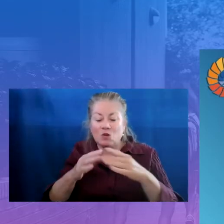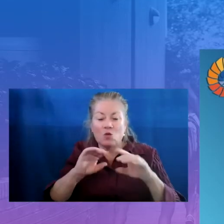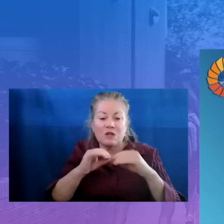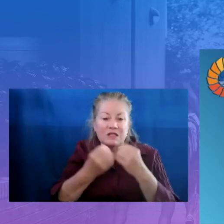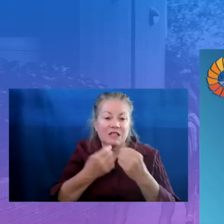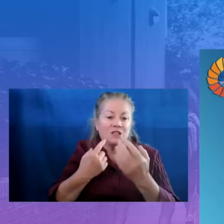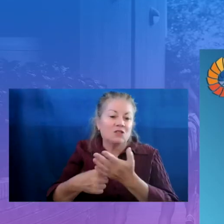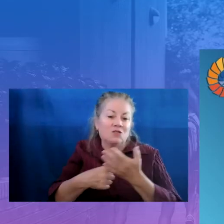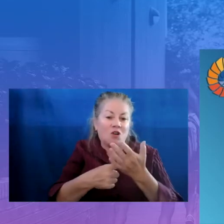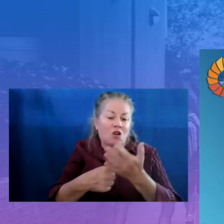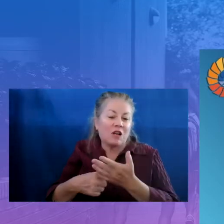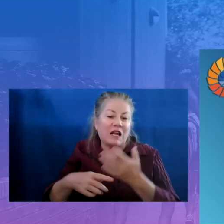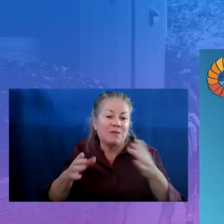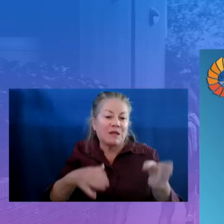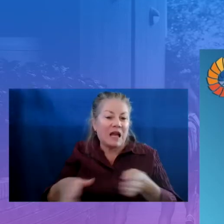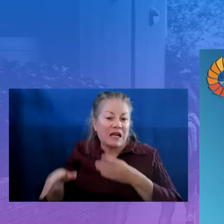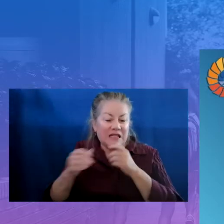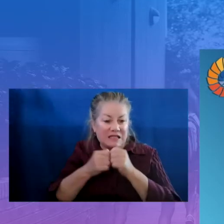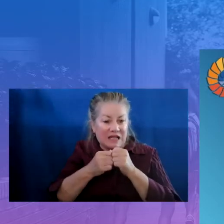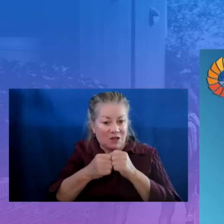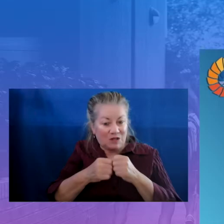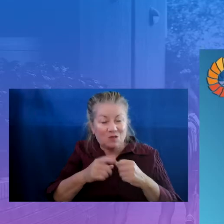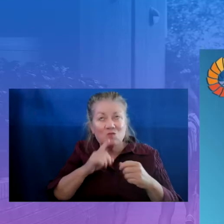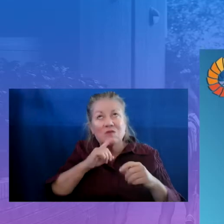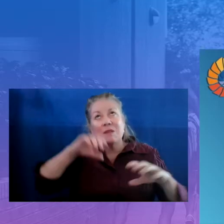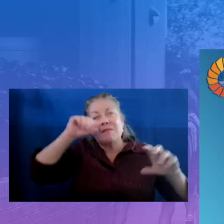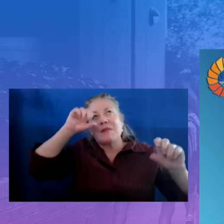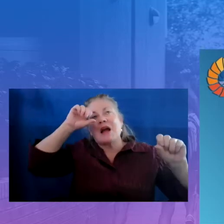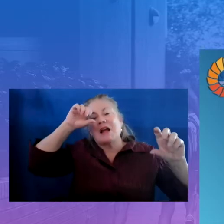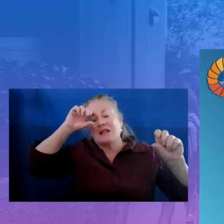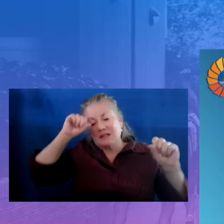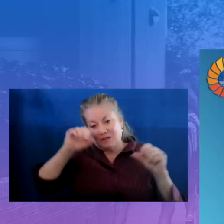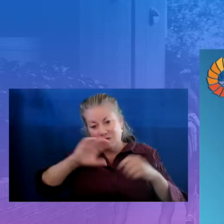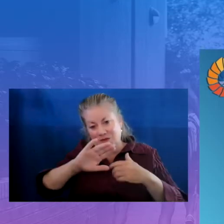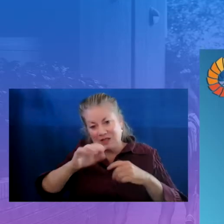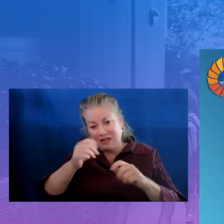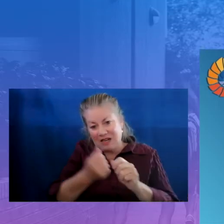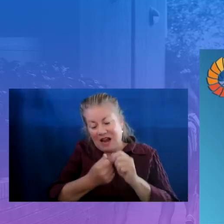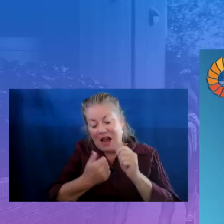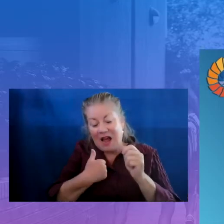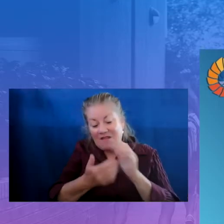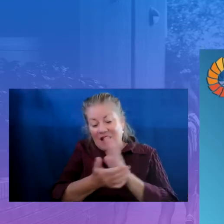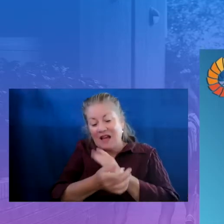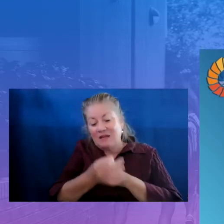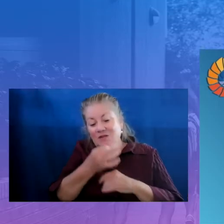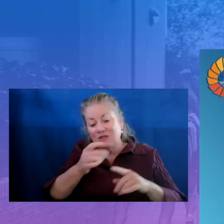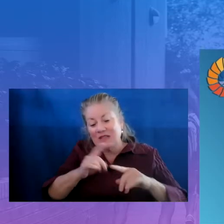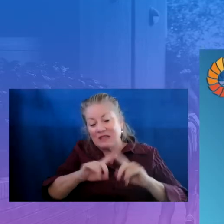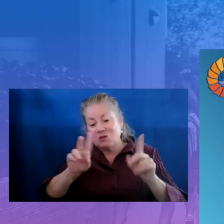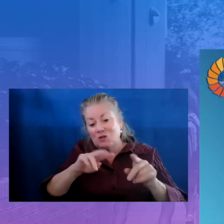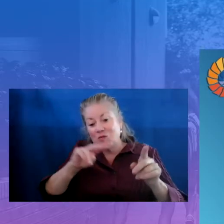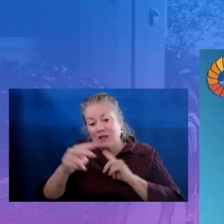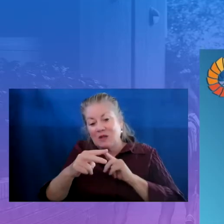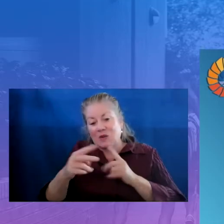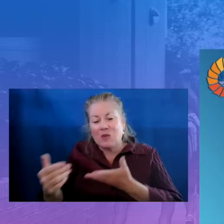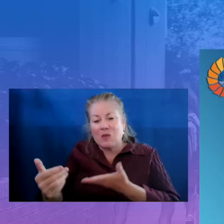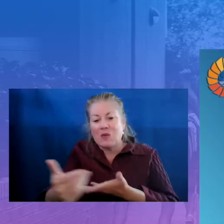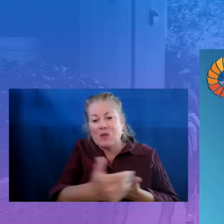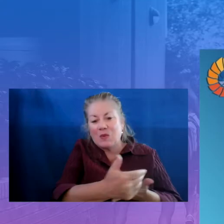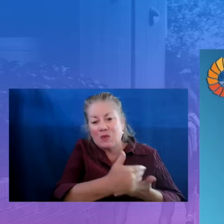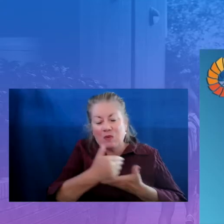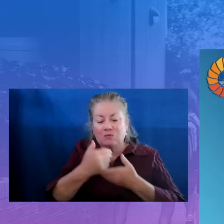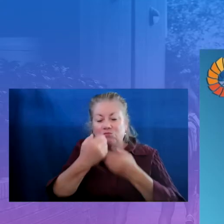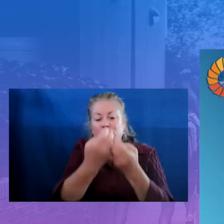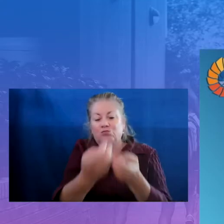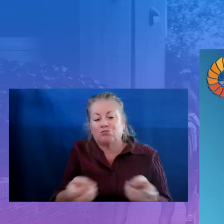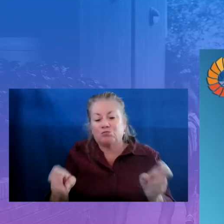amazing what happens when you have experts from different perspectives come together and coming up with great solutions and accessing opportunities